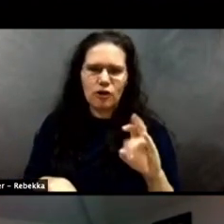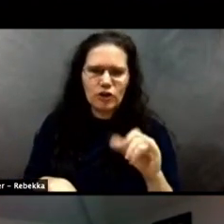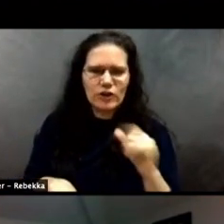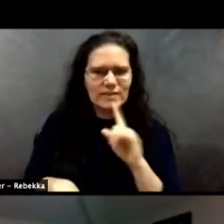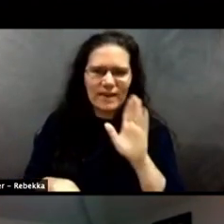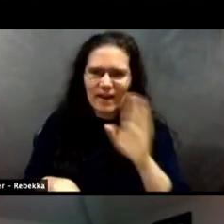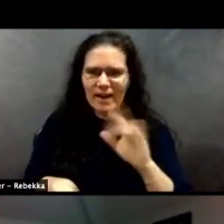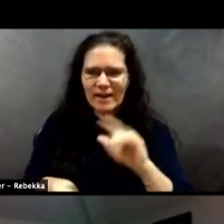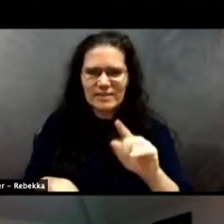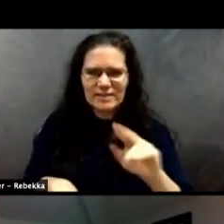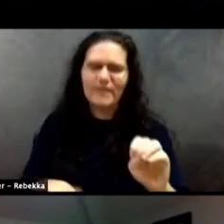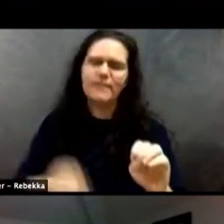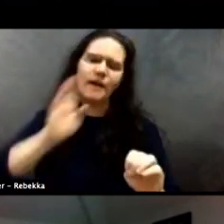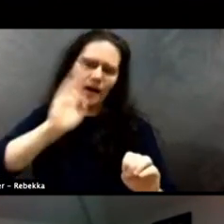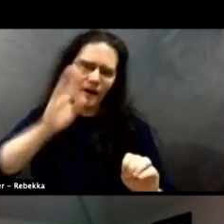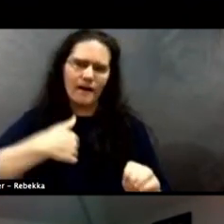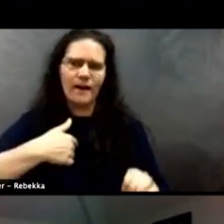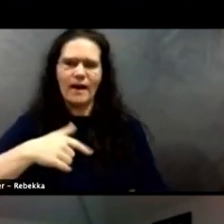me, everyone. My name is Zane Crute.